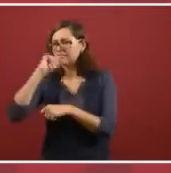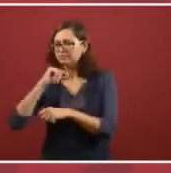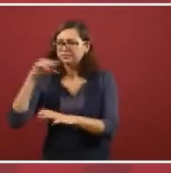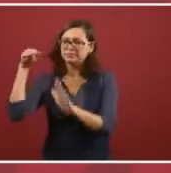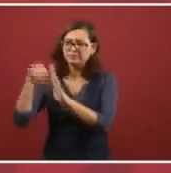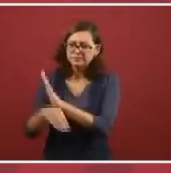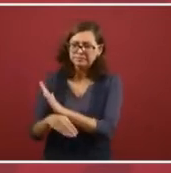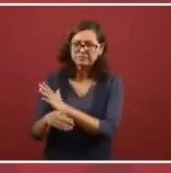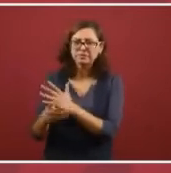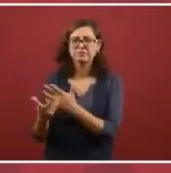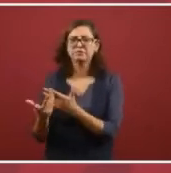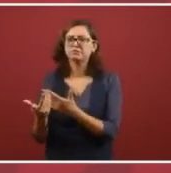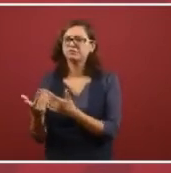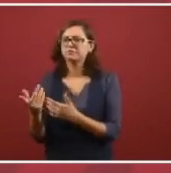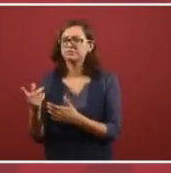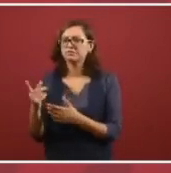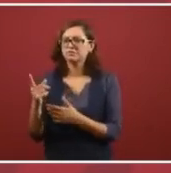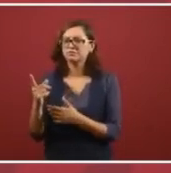Even,